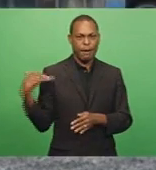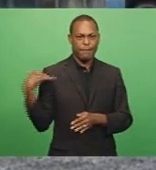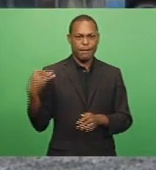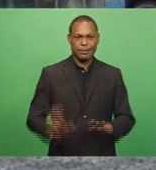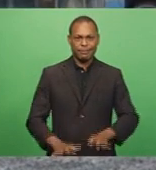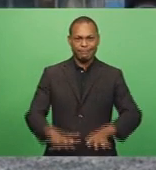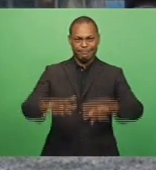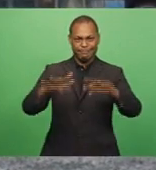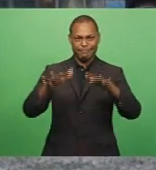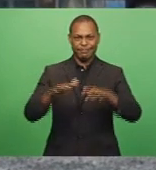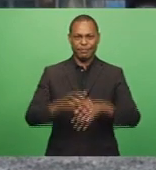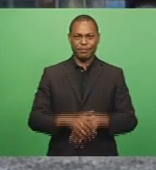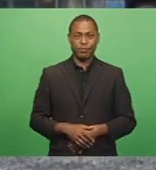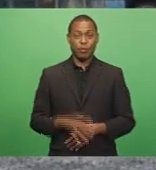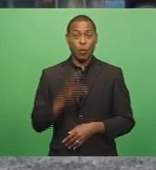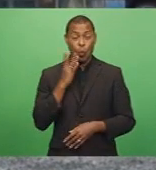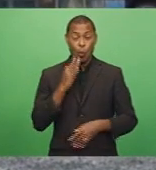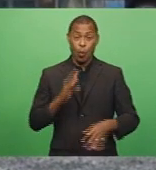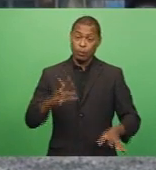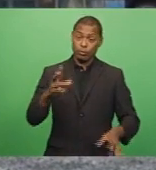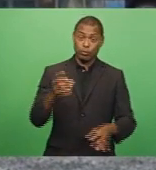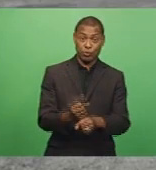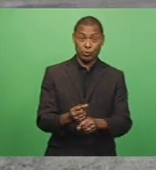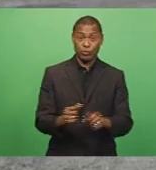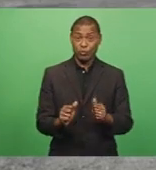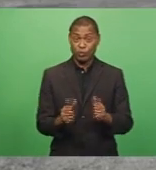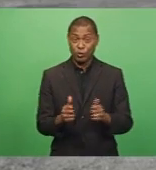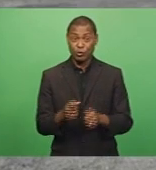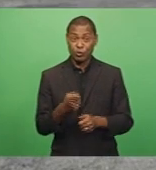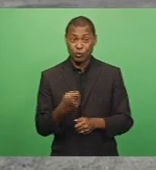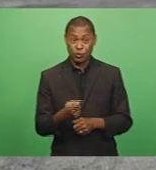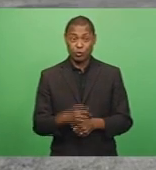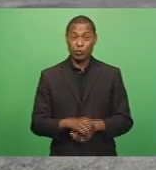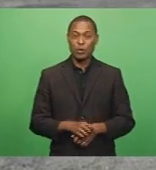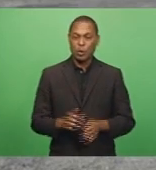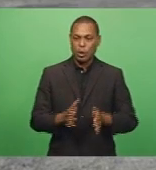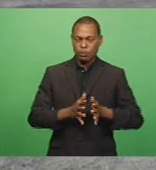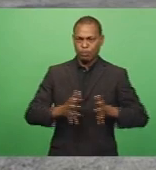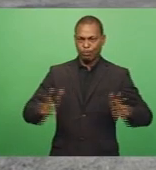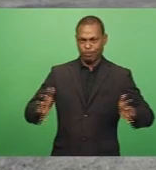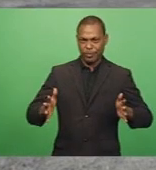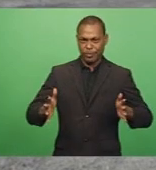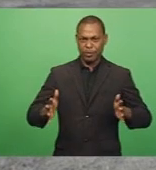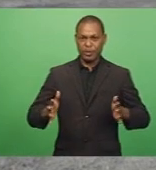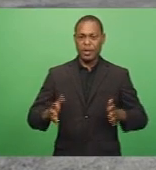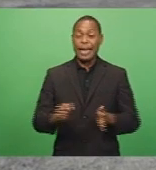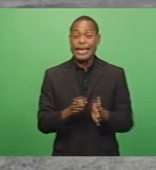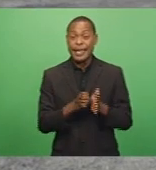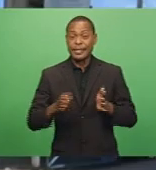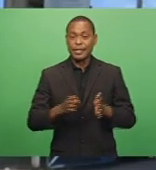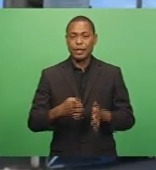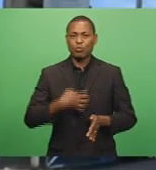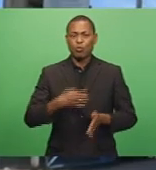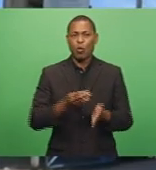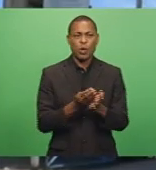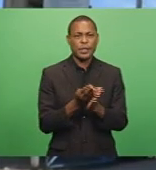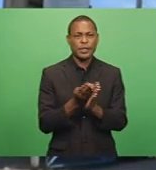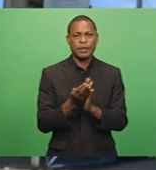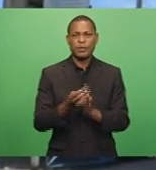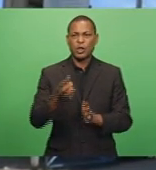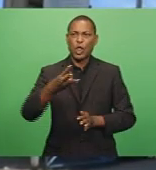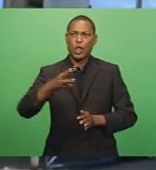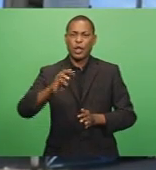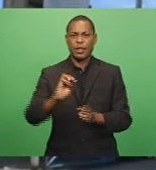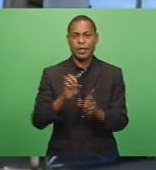Once complete, it will not only increase the container storage capacity, but extend the yard service life by 30